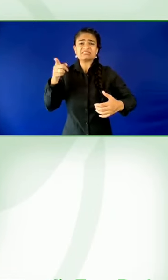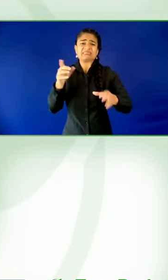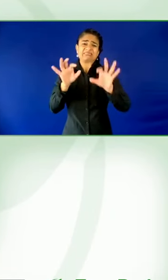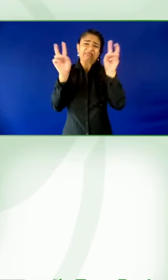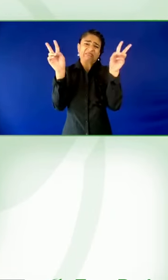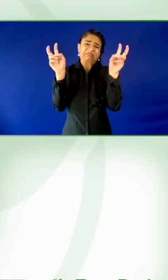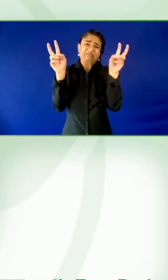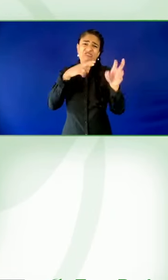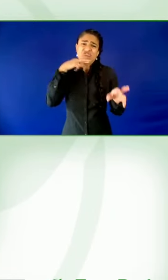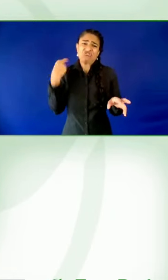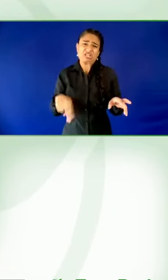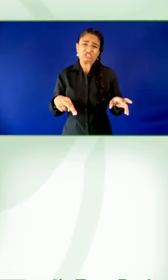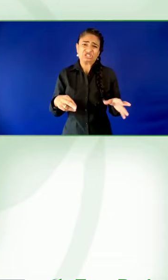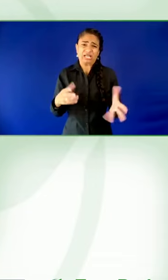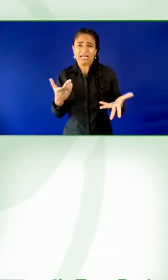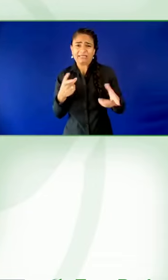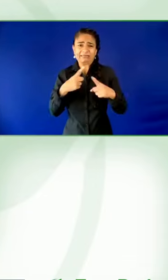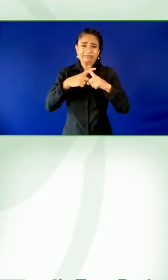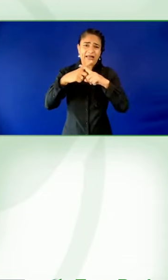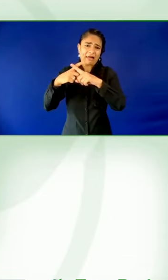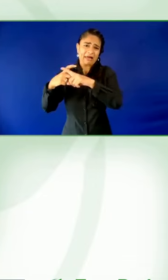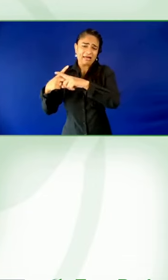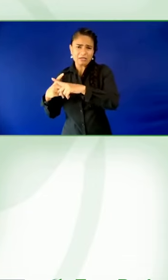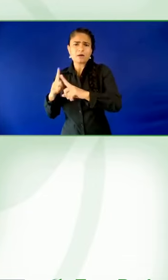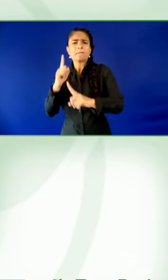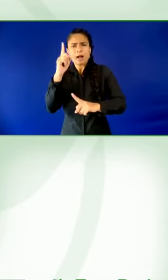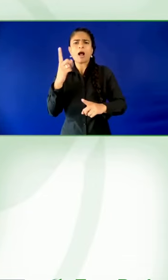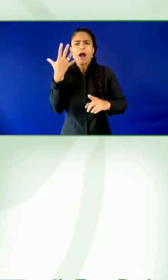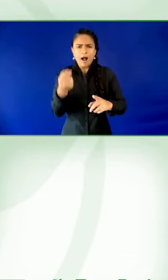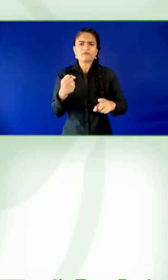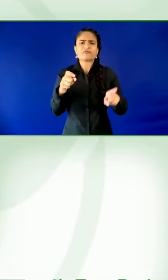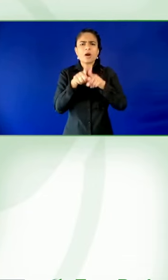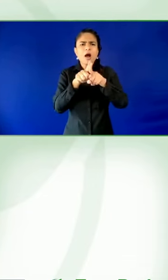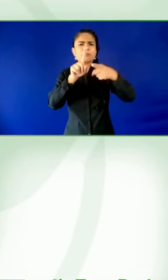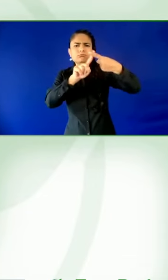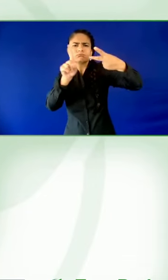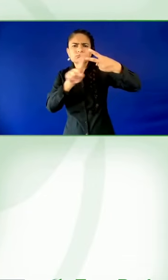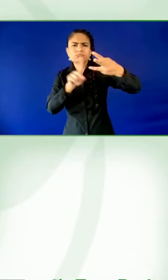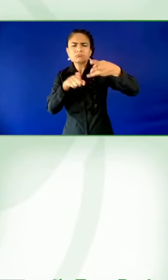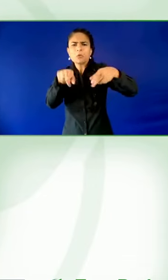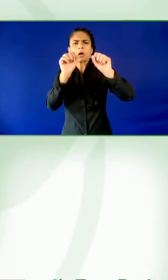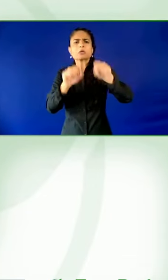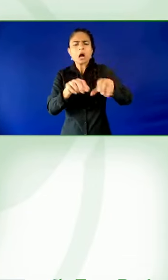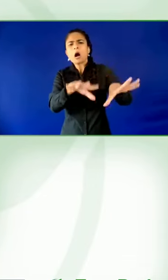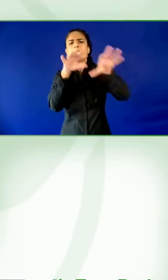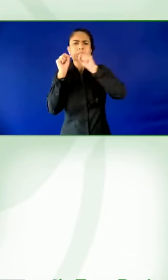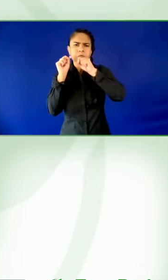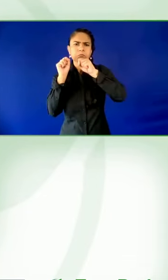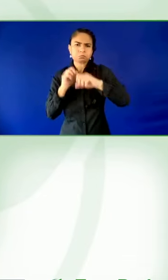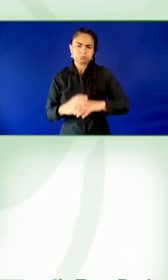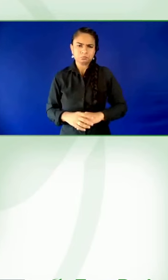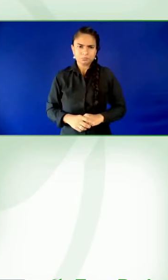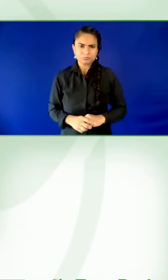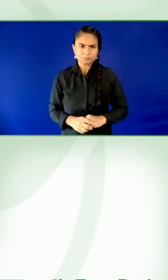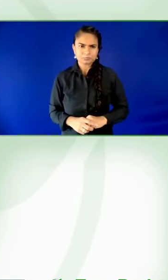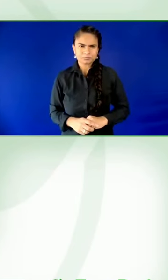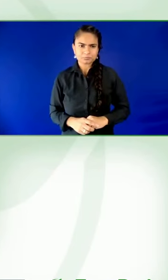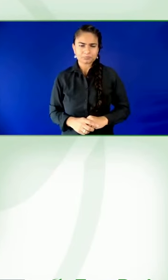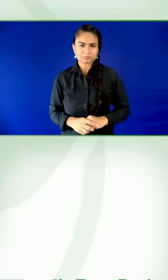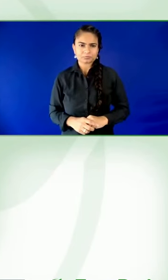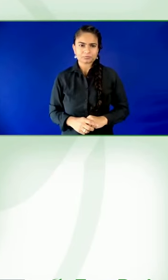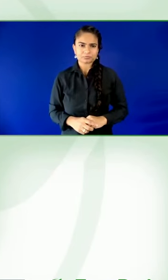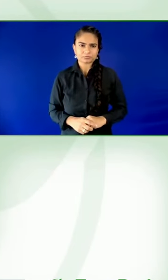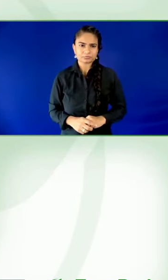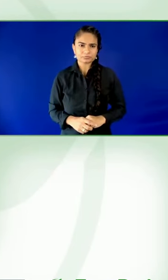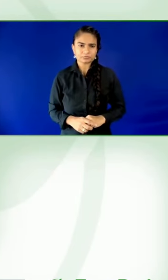thank you. Thank you so much. We're down to our last three minutes. Are there any other questions in the room that I can? Yes, we've got one here. If you could turn your mic on.